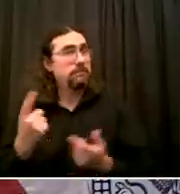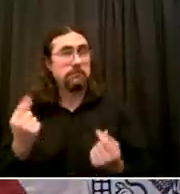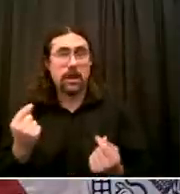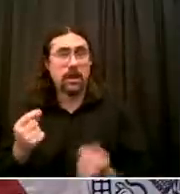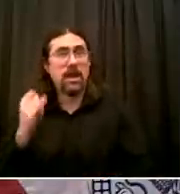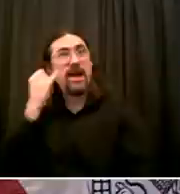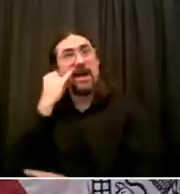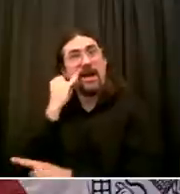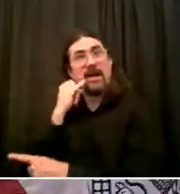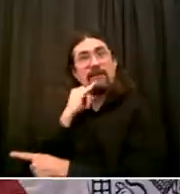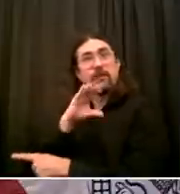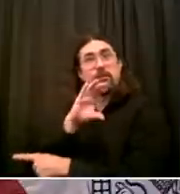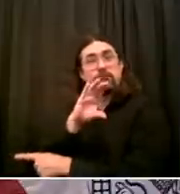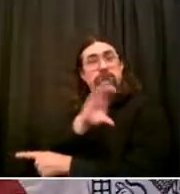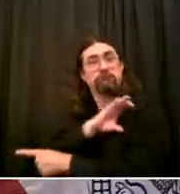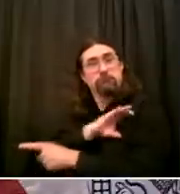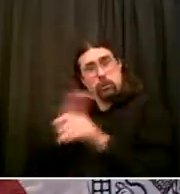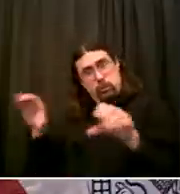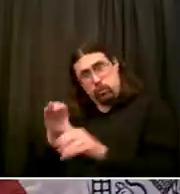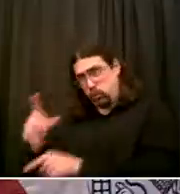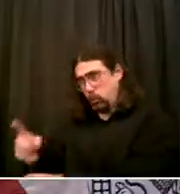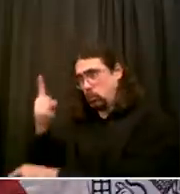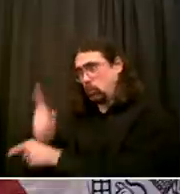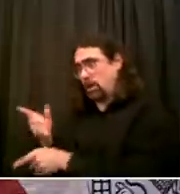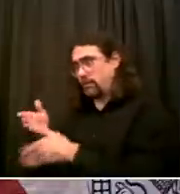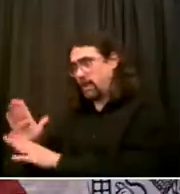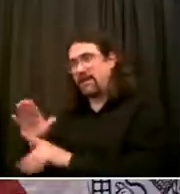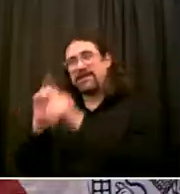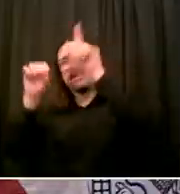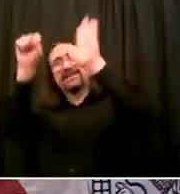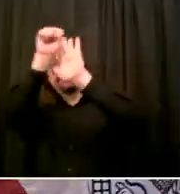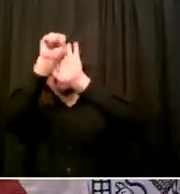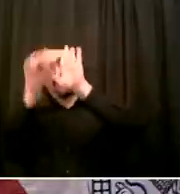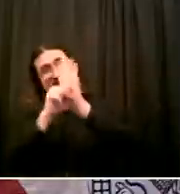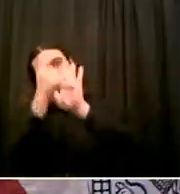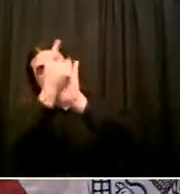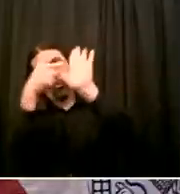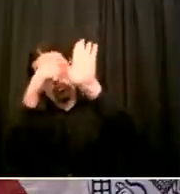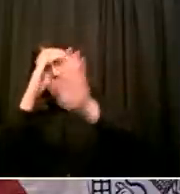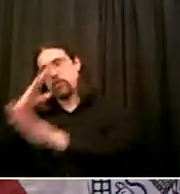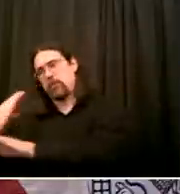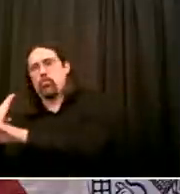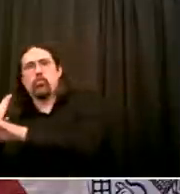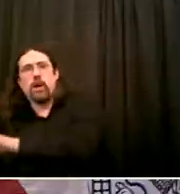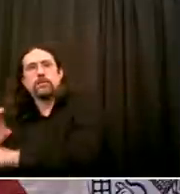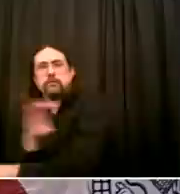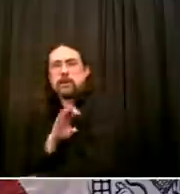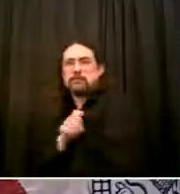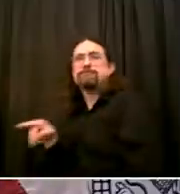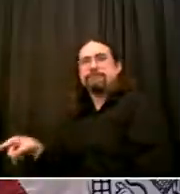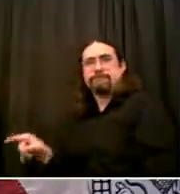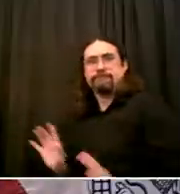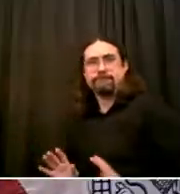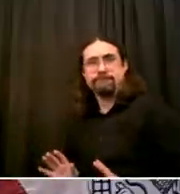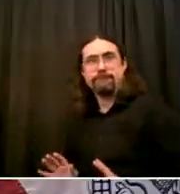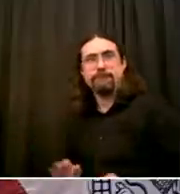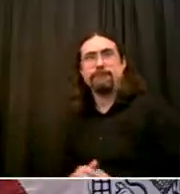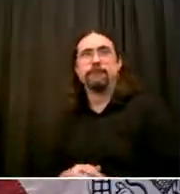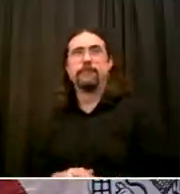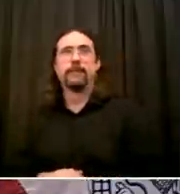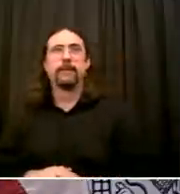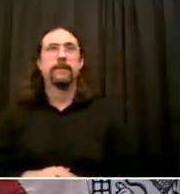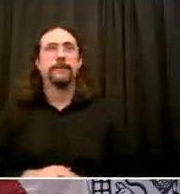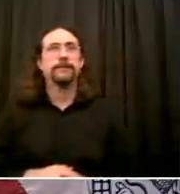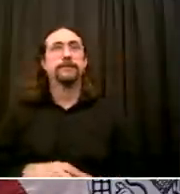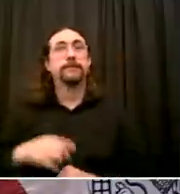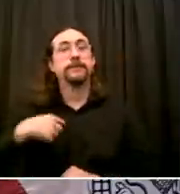fighting for their life, for example I think the way I understood the situation previously just wasn't the whole picture And I have to own up